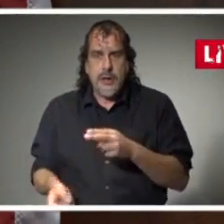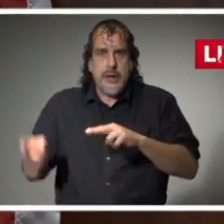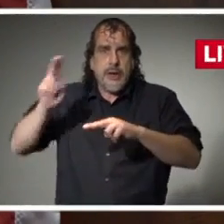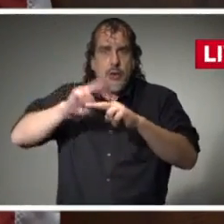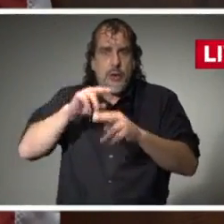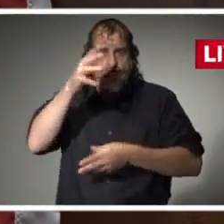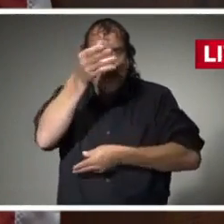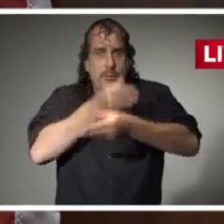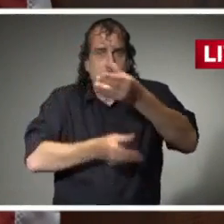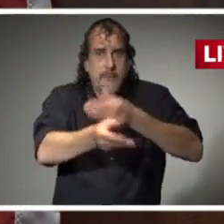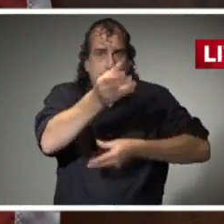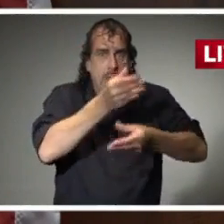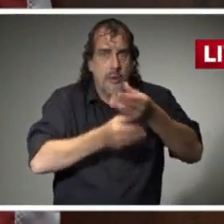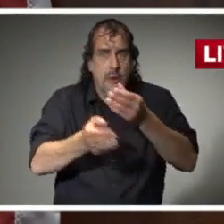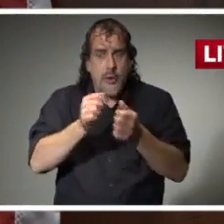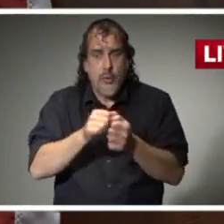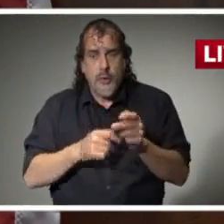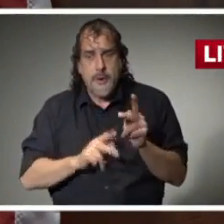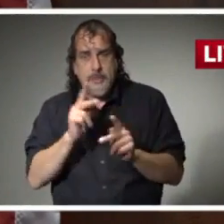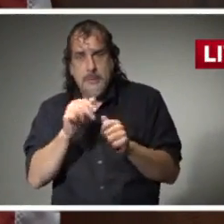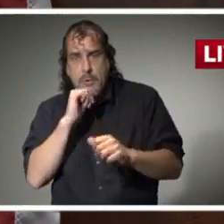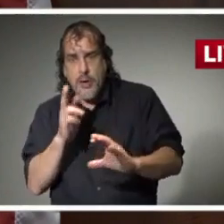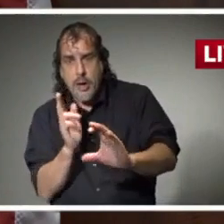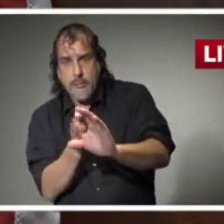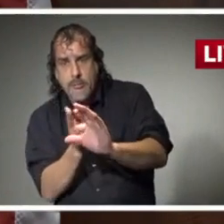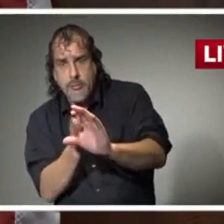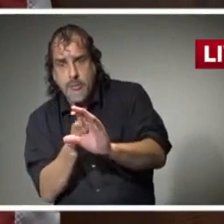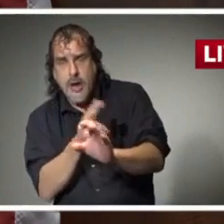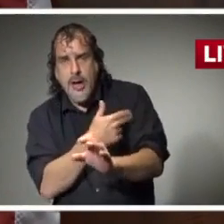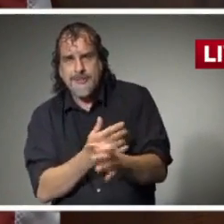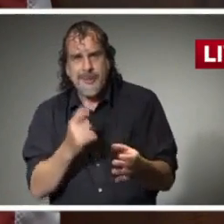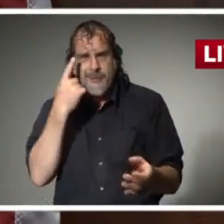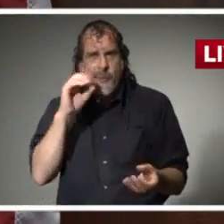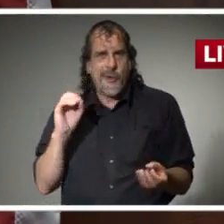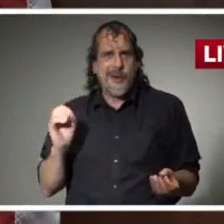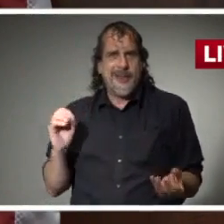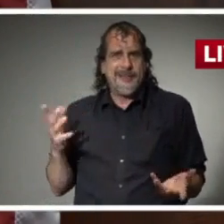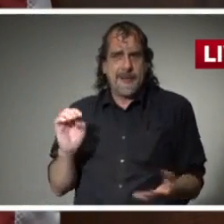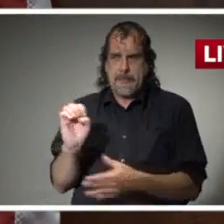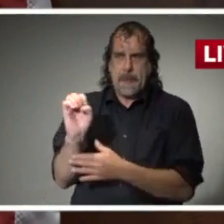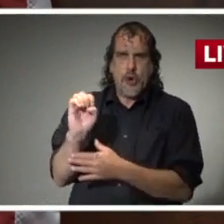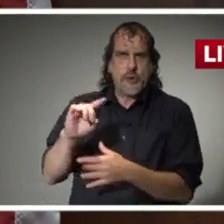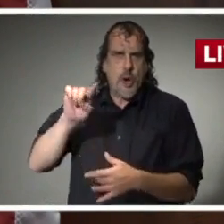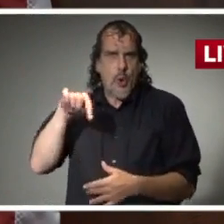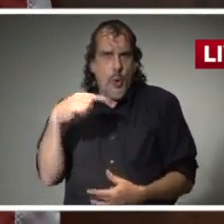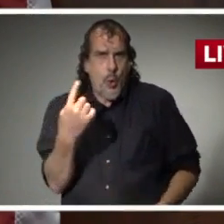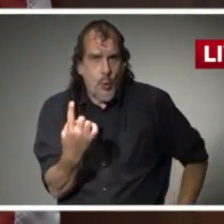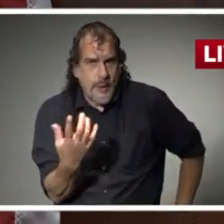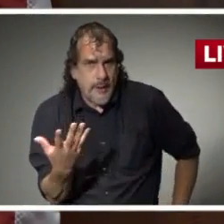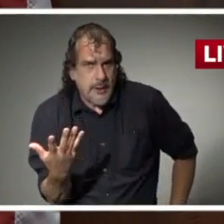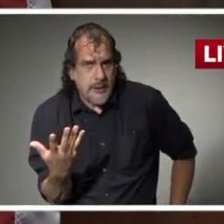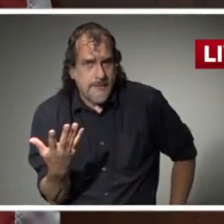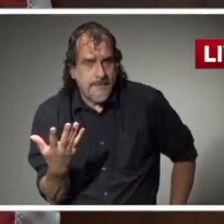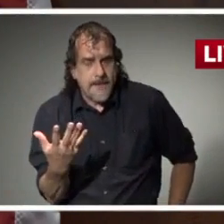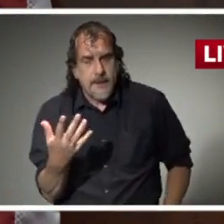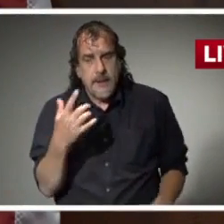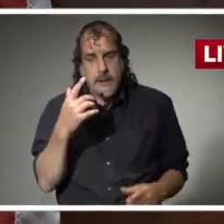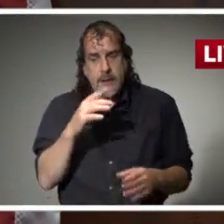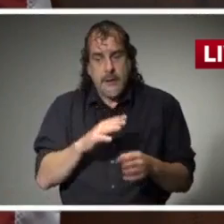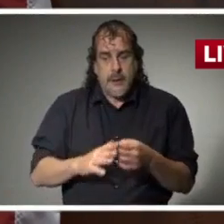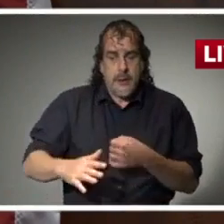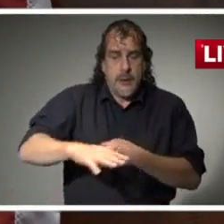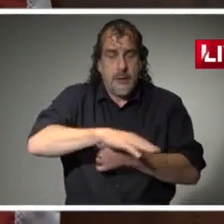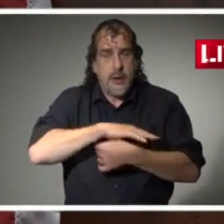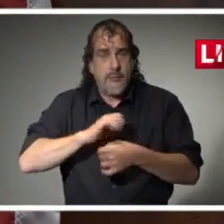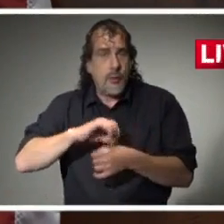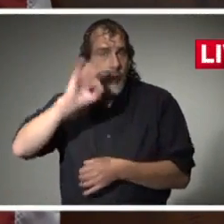you know, when patients aren't seeking care right now for non-emergent procedures. But coupled with the federal funding hospitals